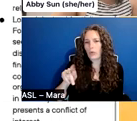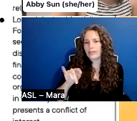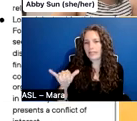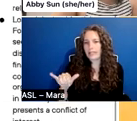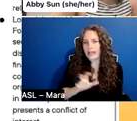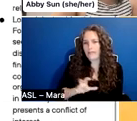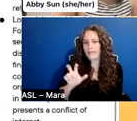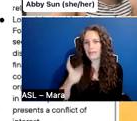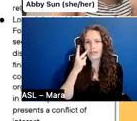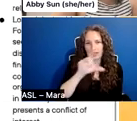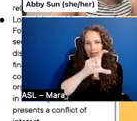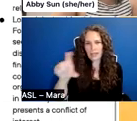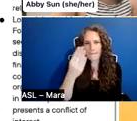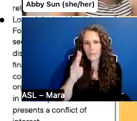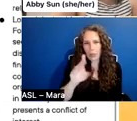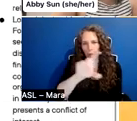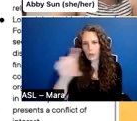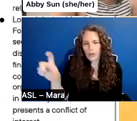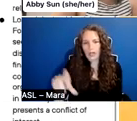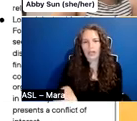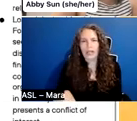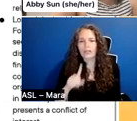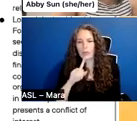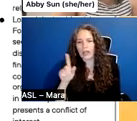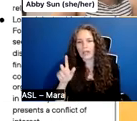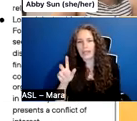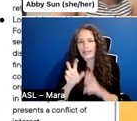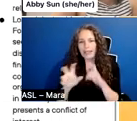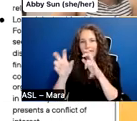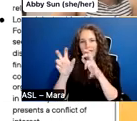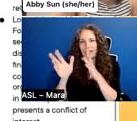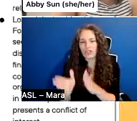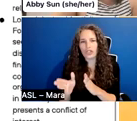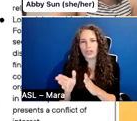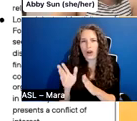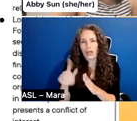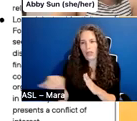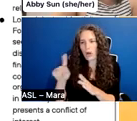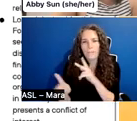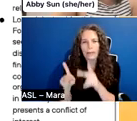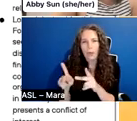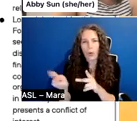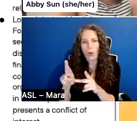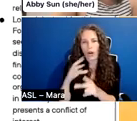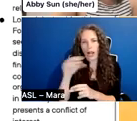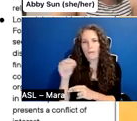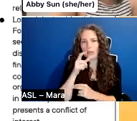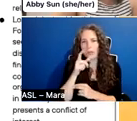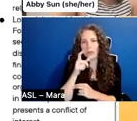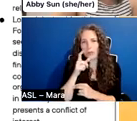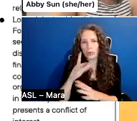Um, and equity investors are individuals or companies who take an ownership stake